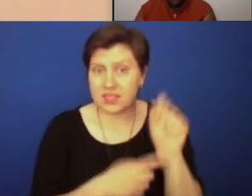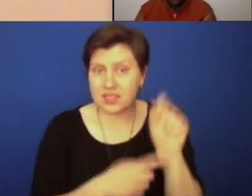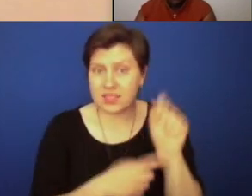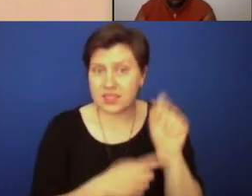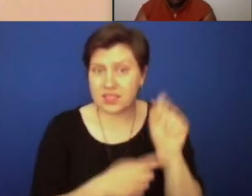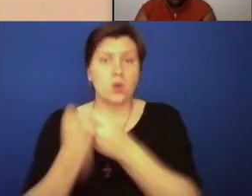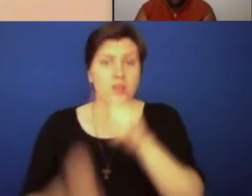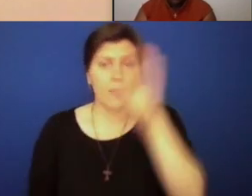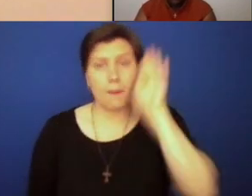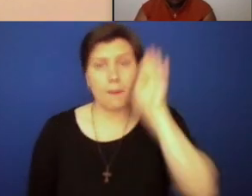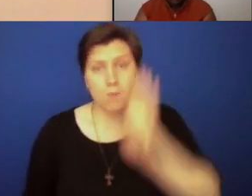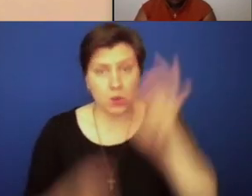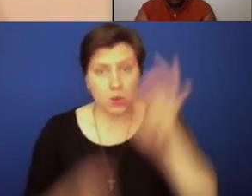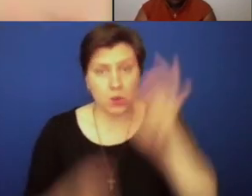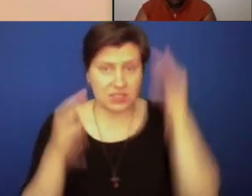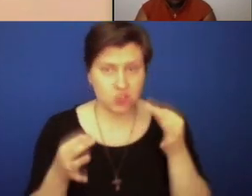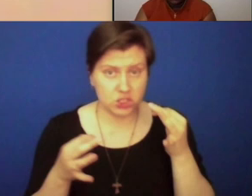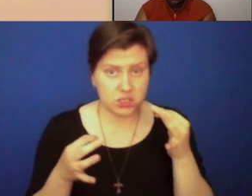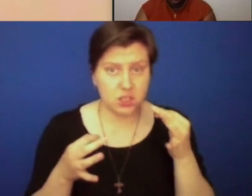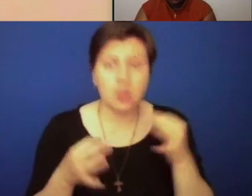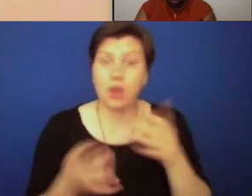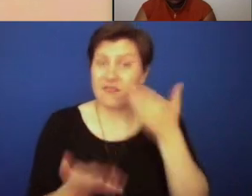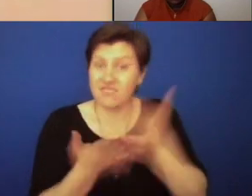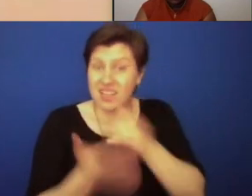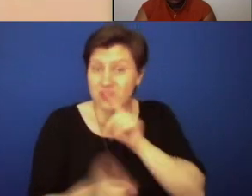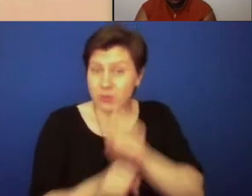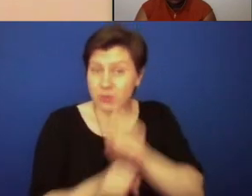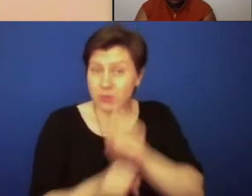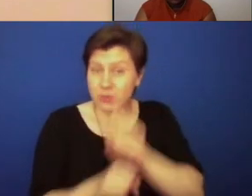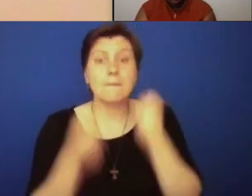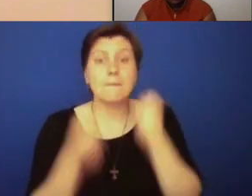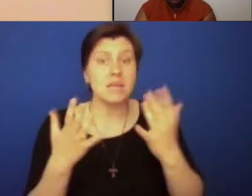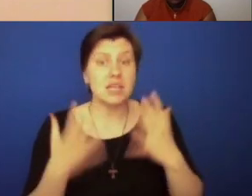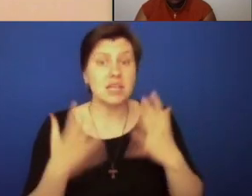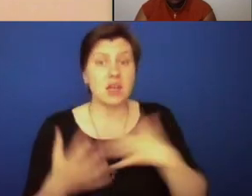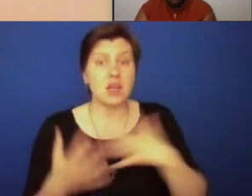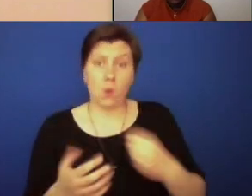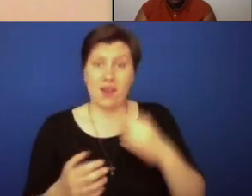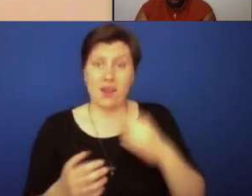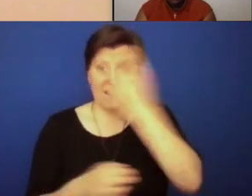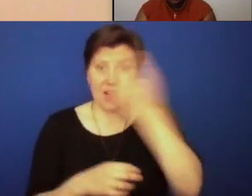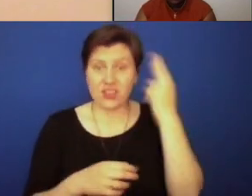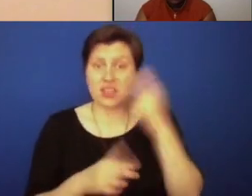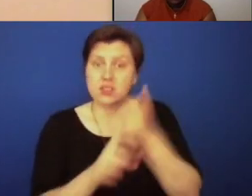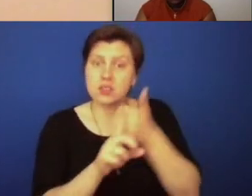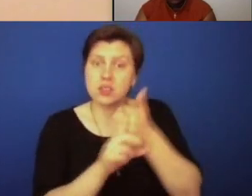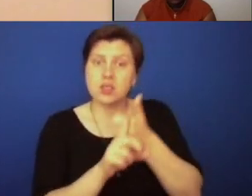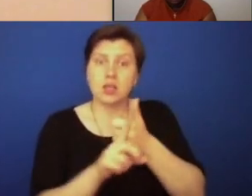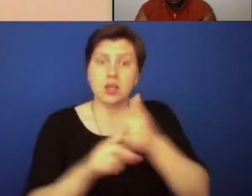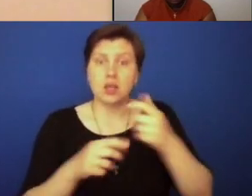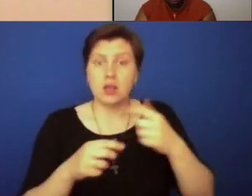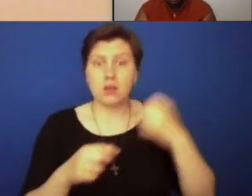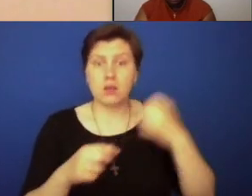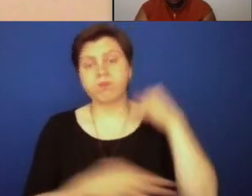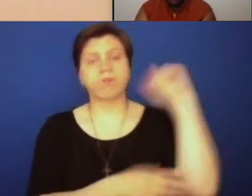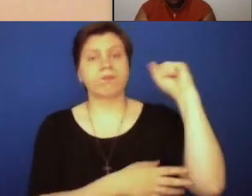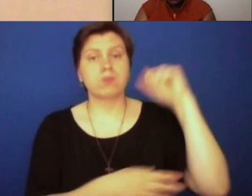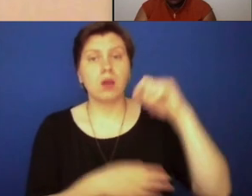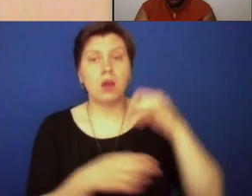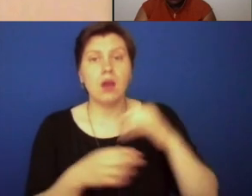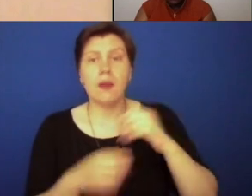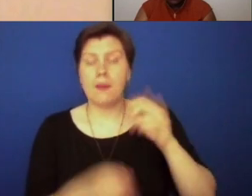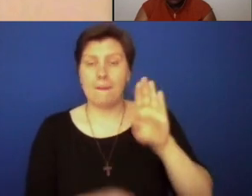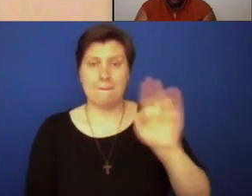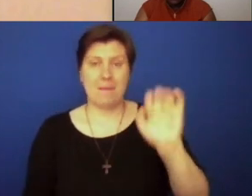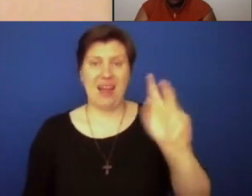to endorse the Brown decision. And the fact remains is that many white Catholics were the foot soldiers of the backlash movement to the Civil Rights Movement